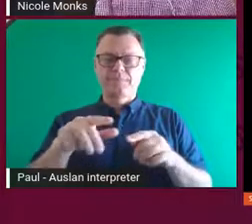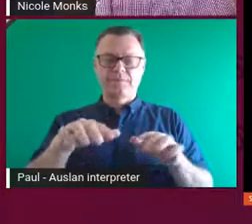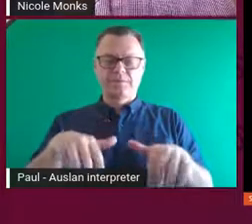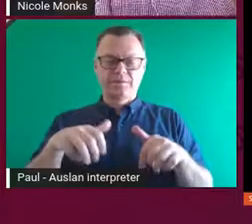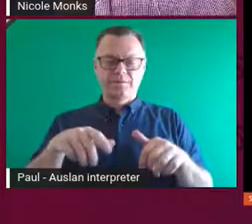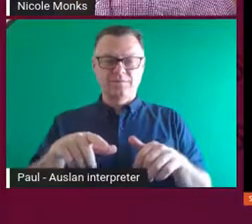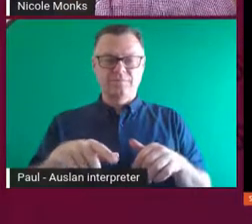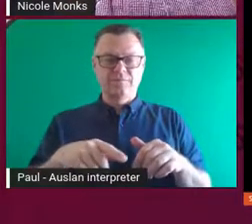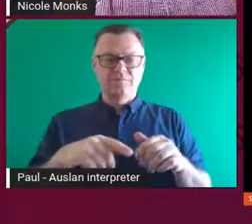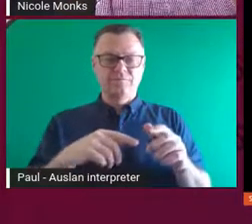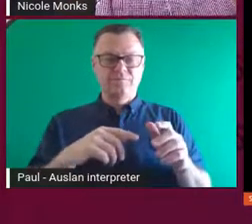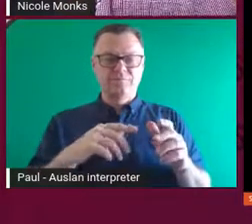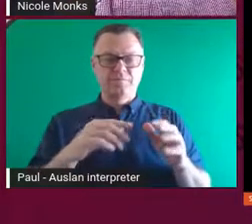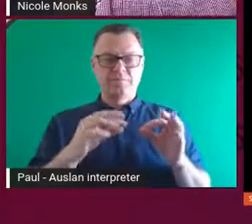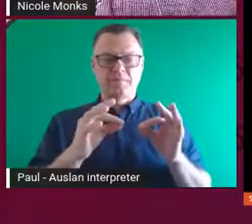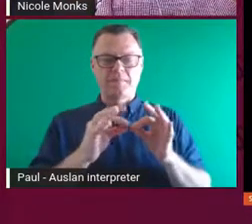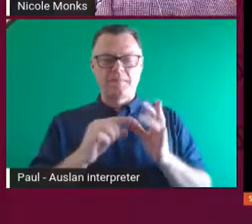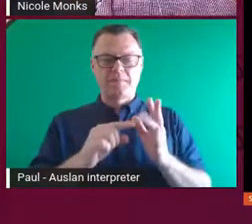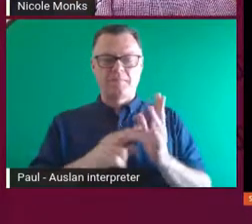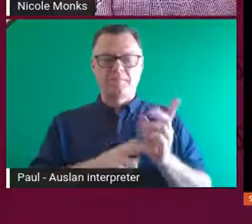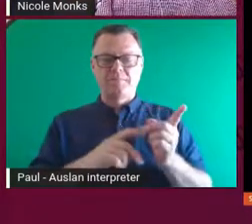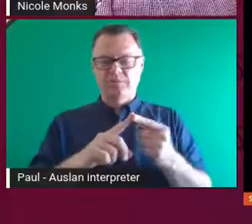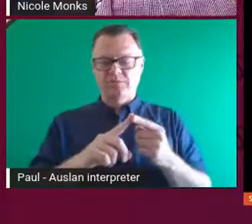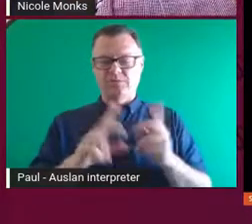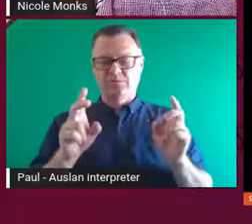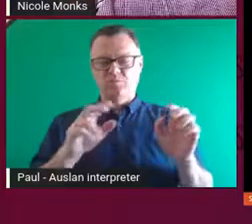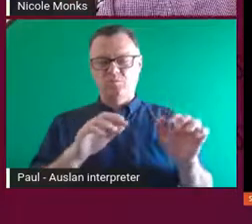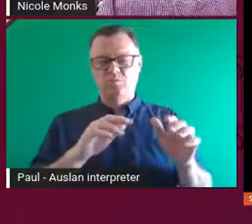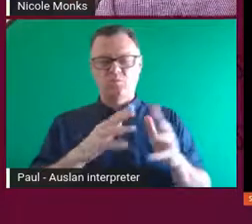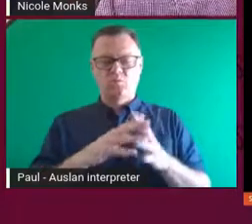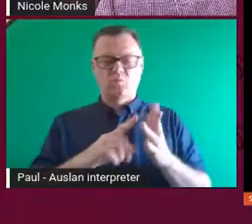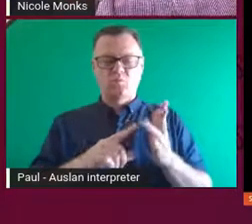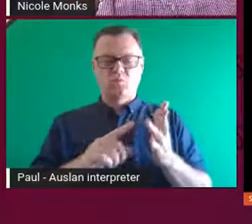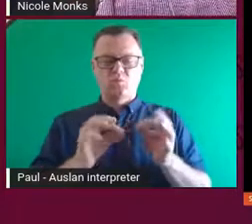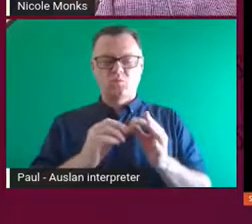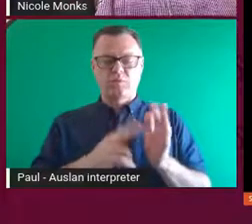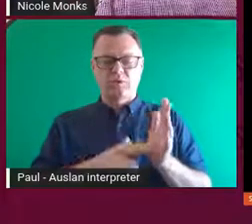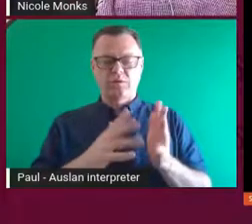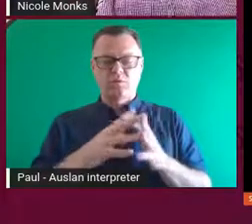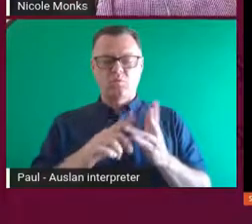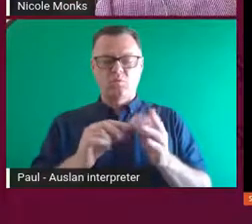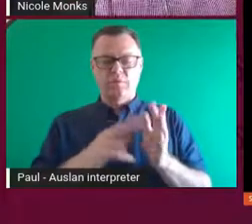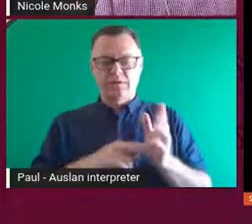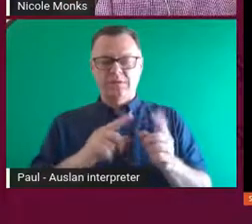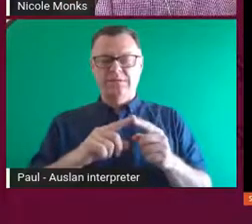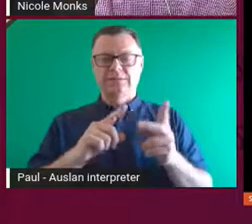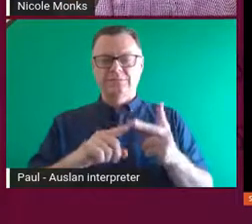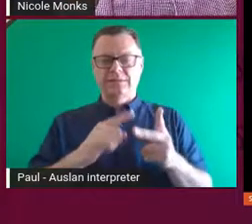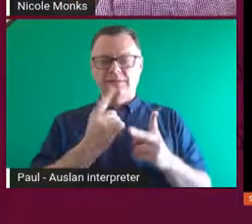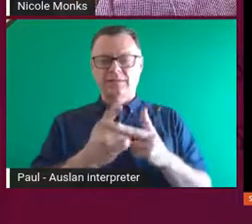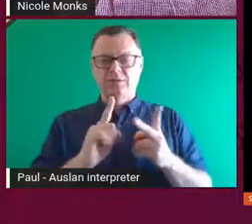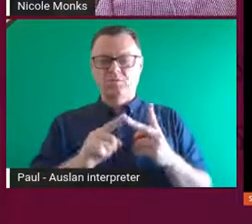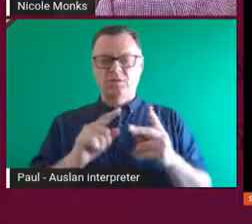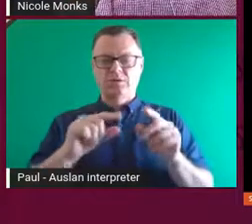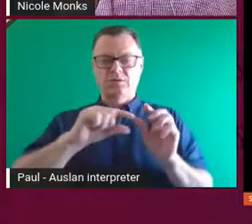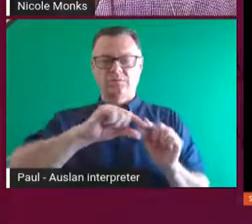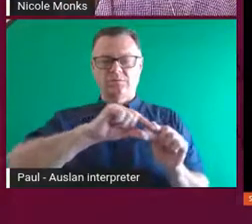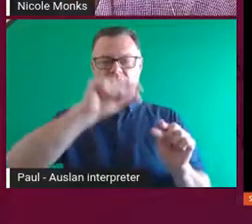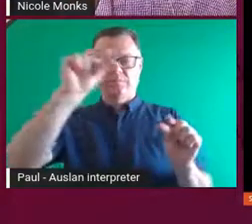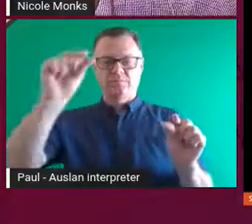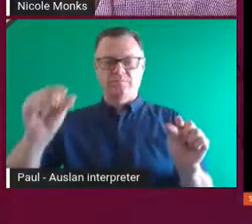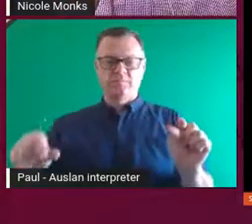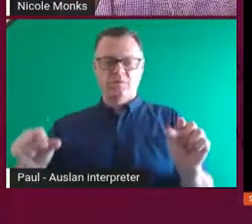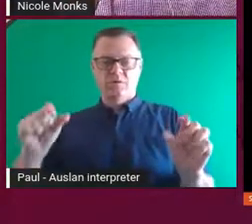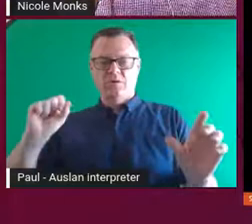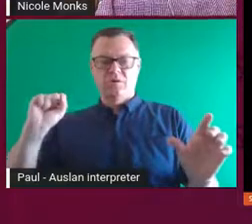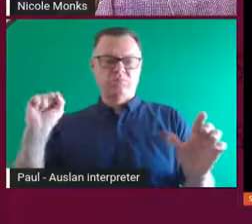Wobbin, Wobbin, or bounce. And then it was about the boomerang or the hunter going out to get the kangaroo.